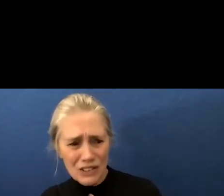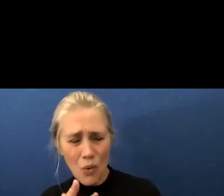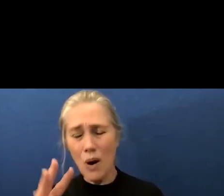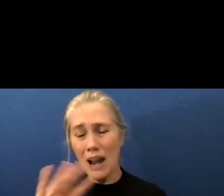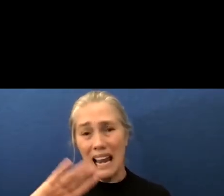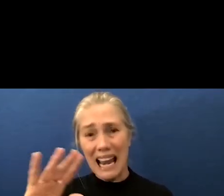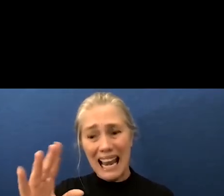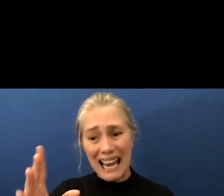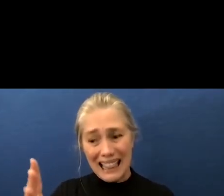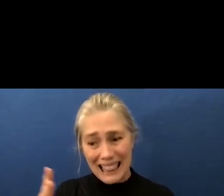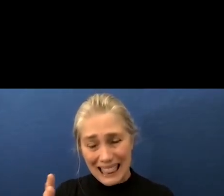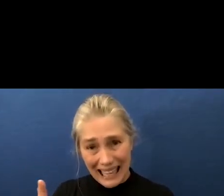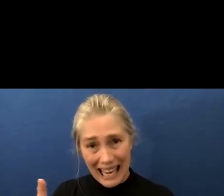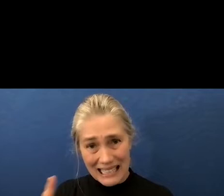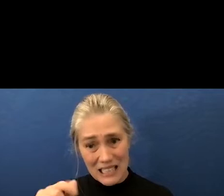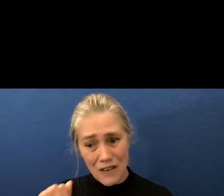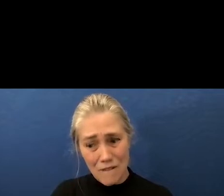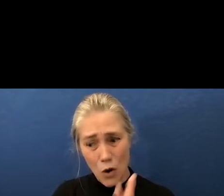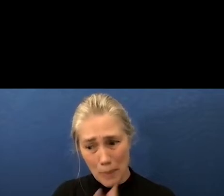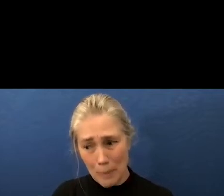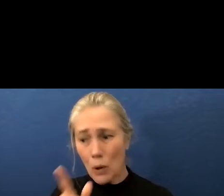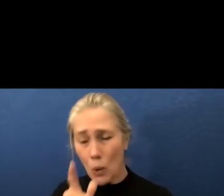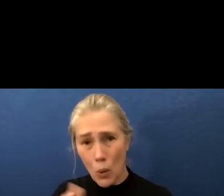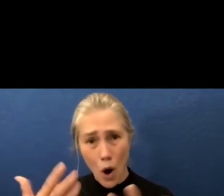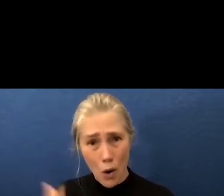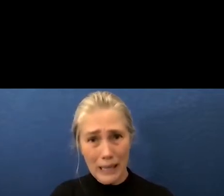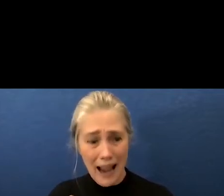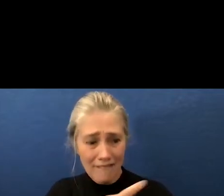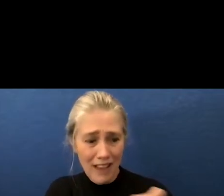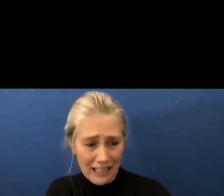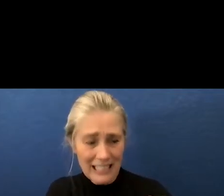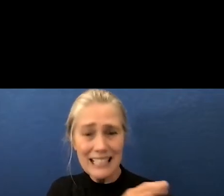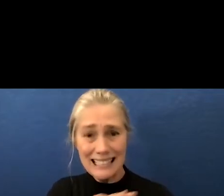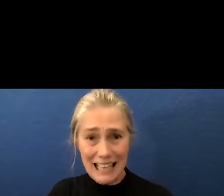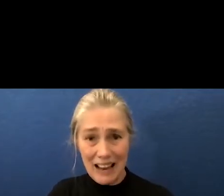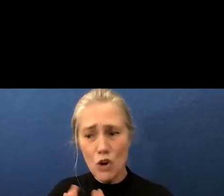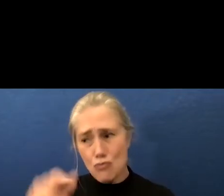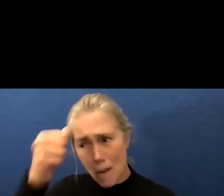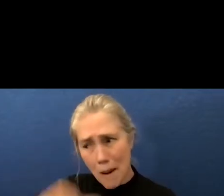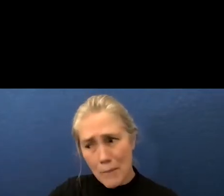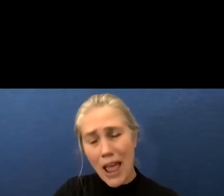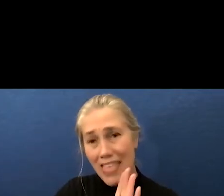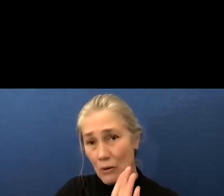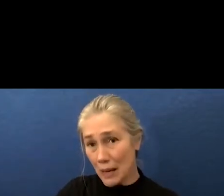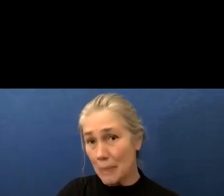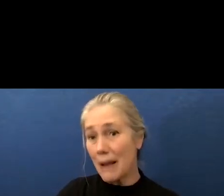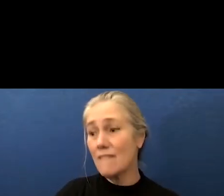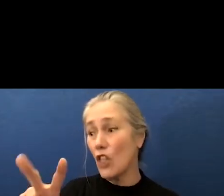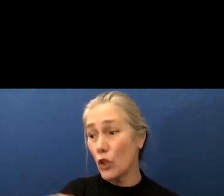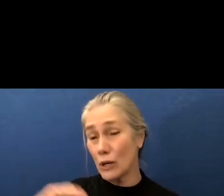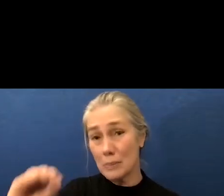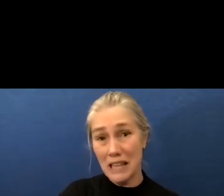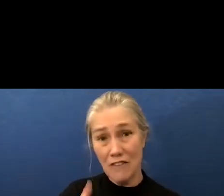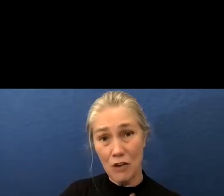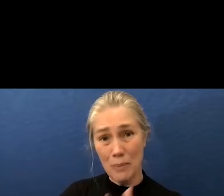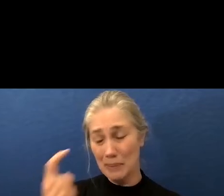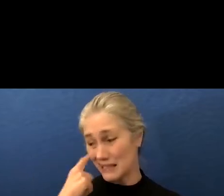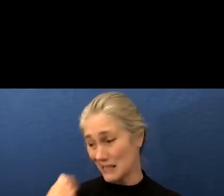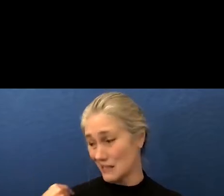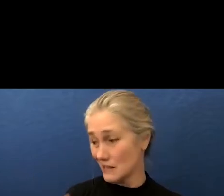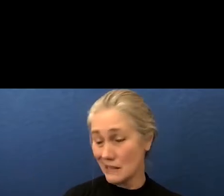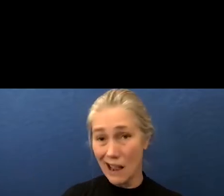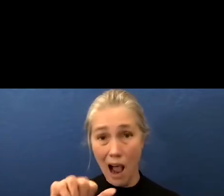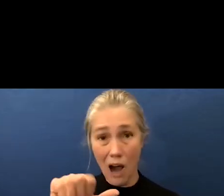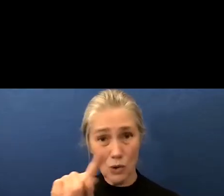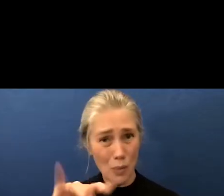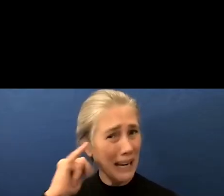remember they represented 30 of all cases as of early October unless you include all vaccinated kids and teachers